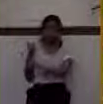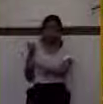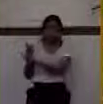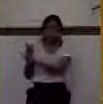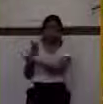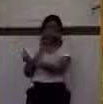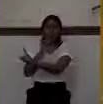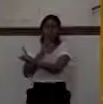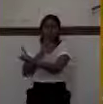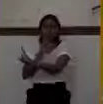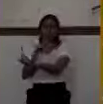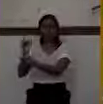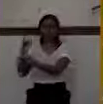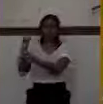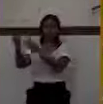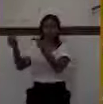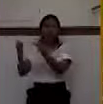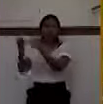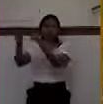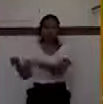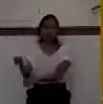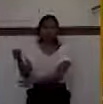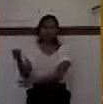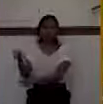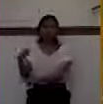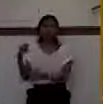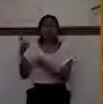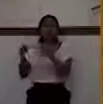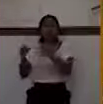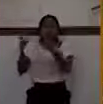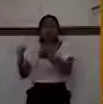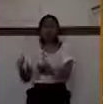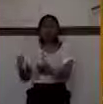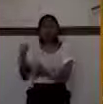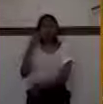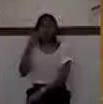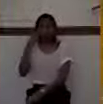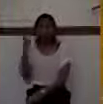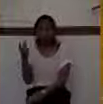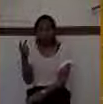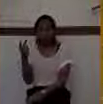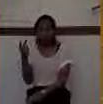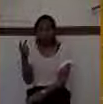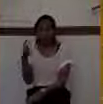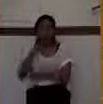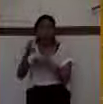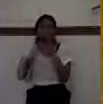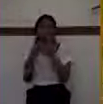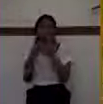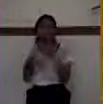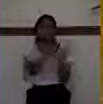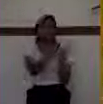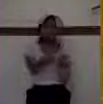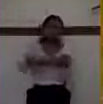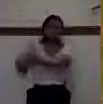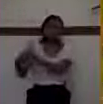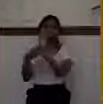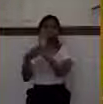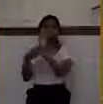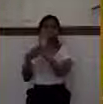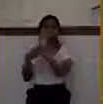and the judges saw that. And it was revealed before the whole world that he was living a lie.